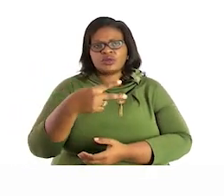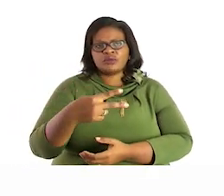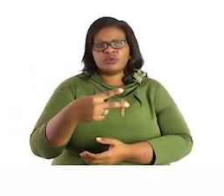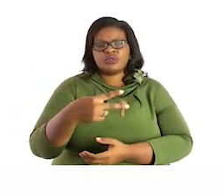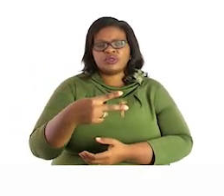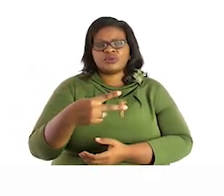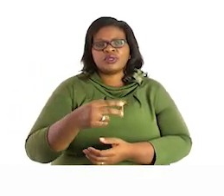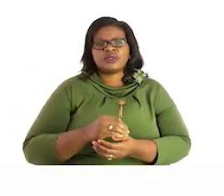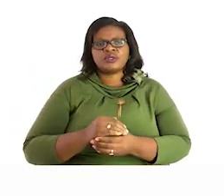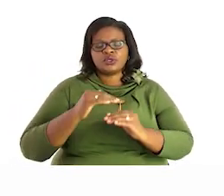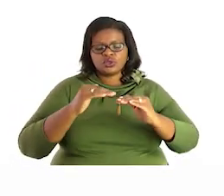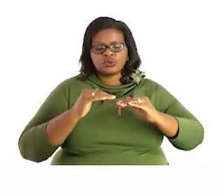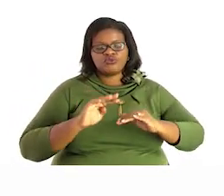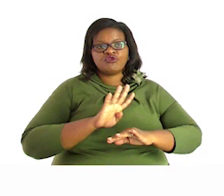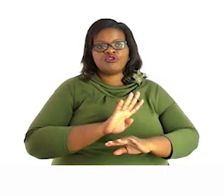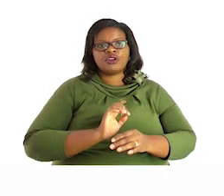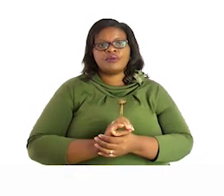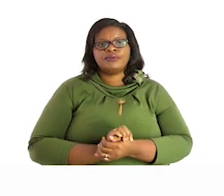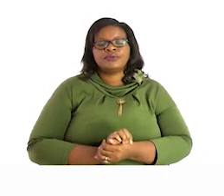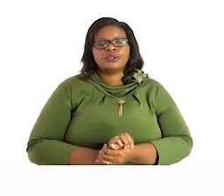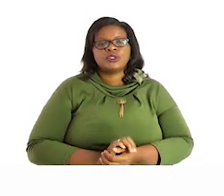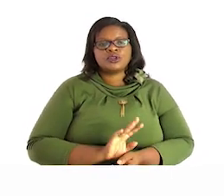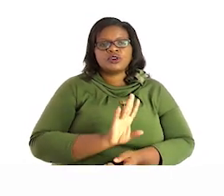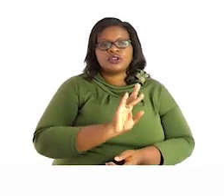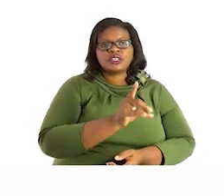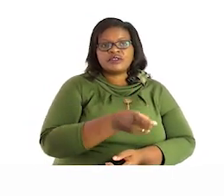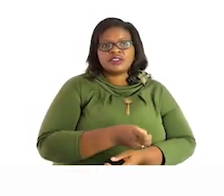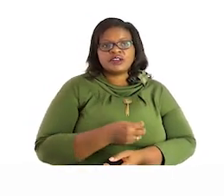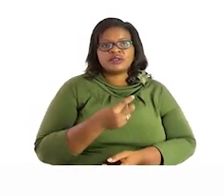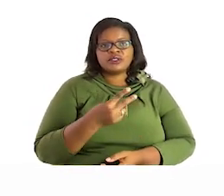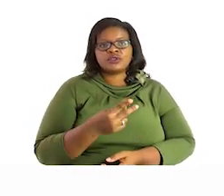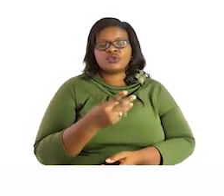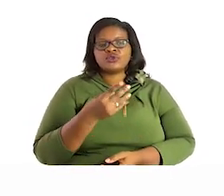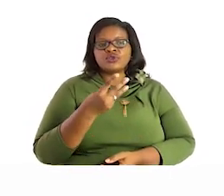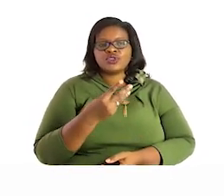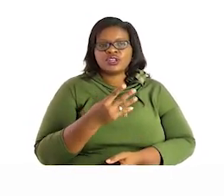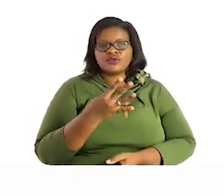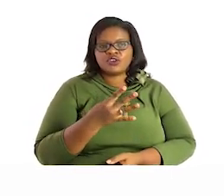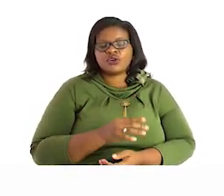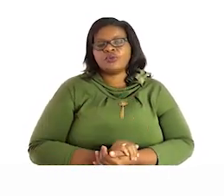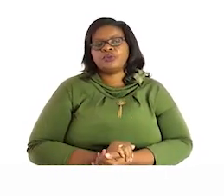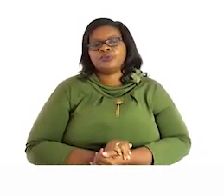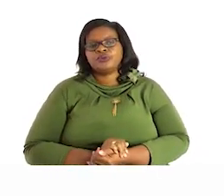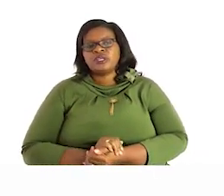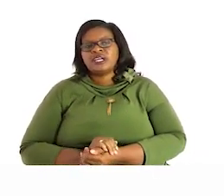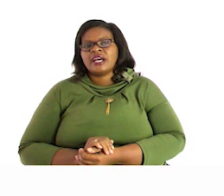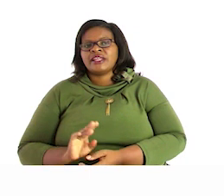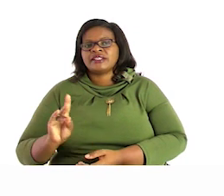then on number four we are having 7234 and